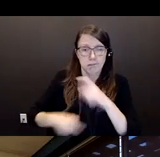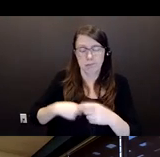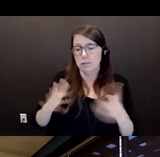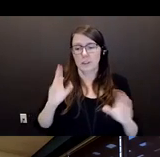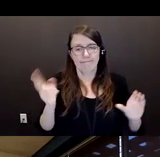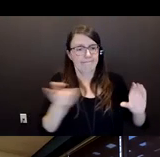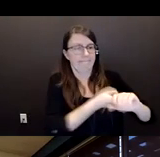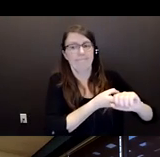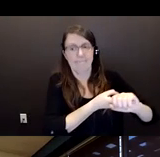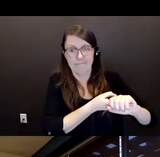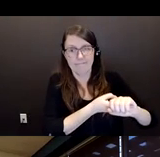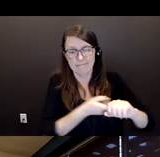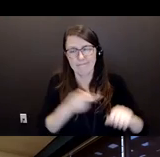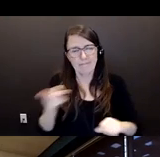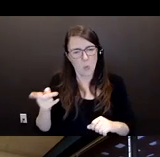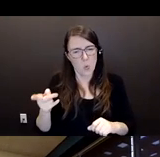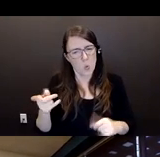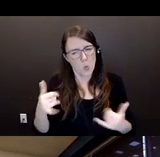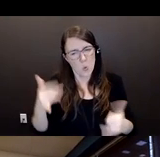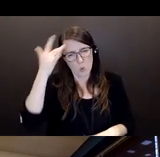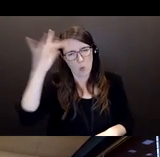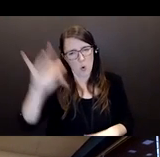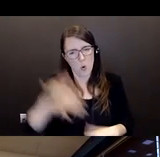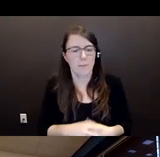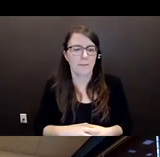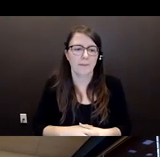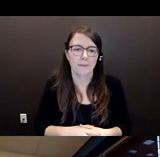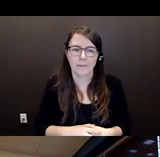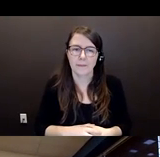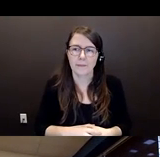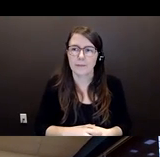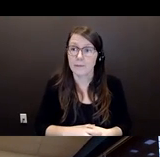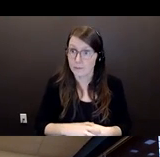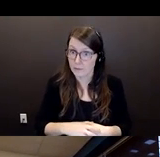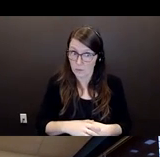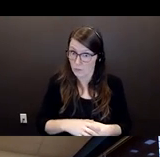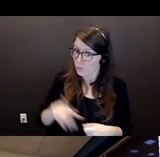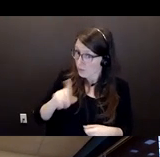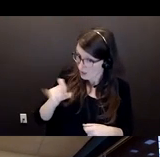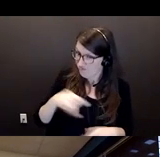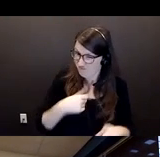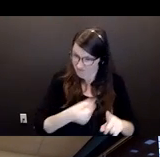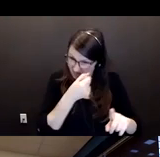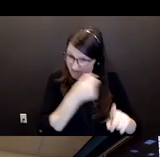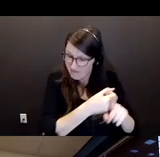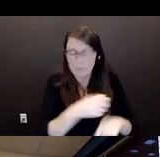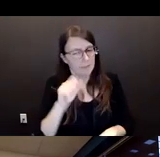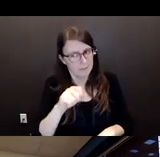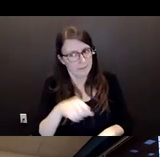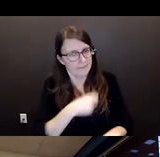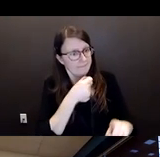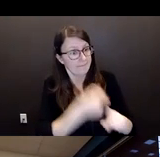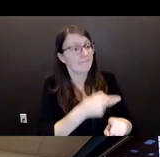exhausted. So it had a great impact on her. A huge impact. It changed, it changed her from being